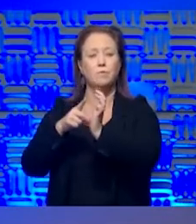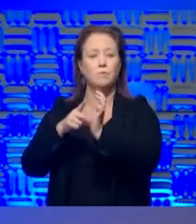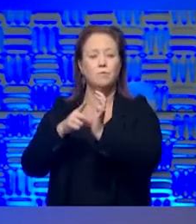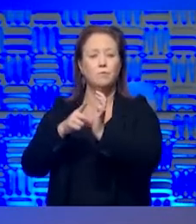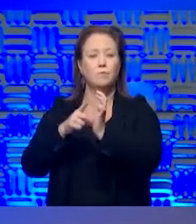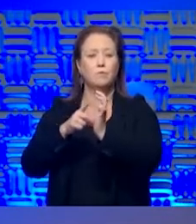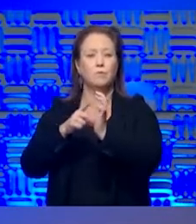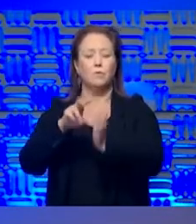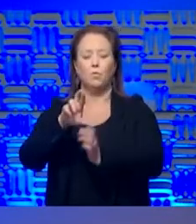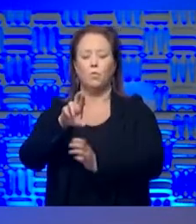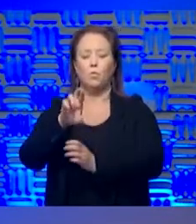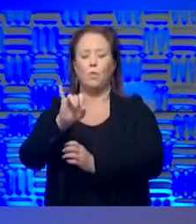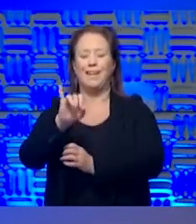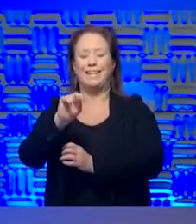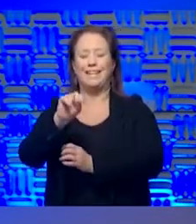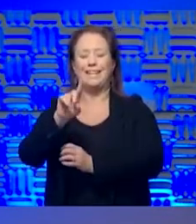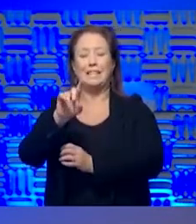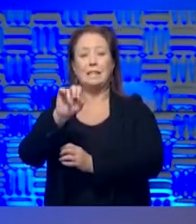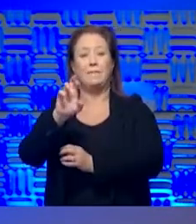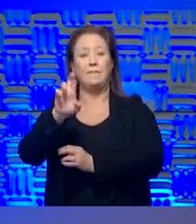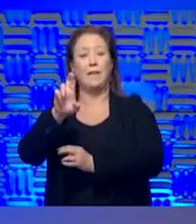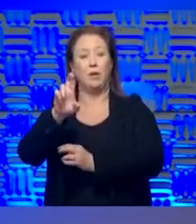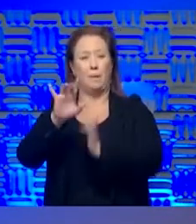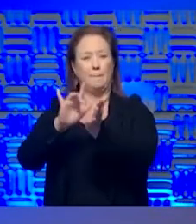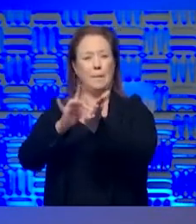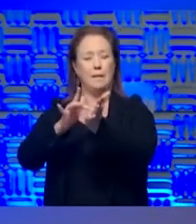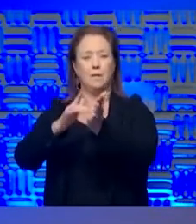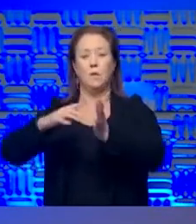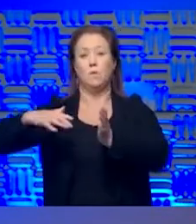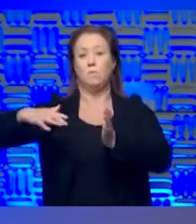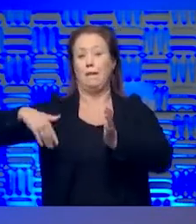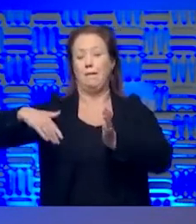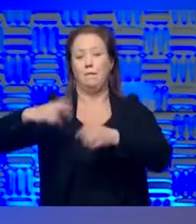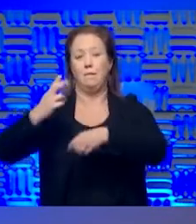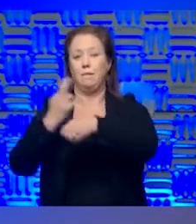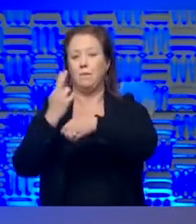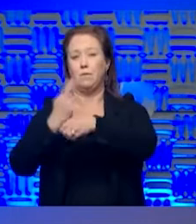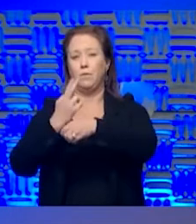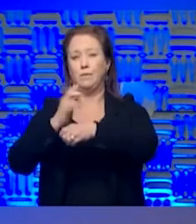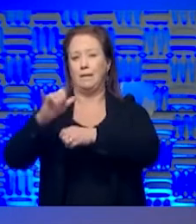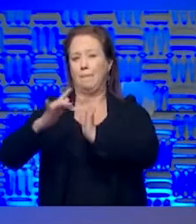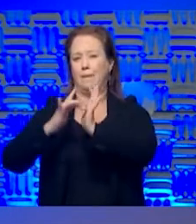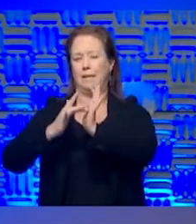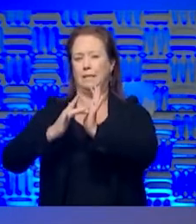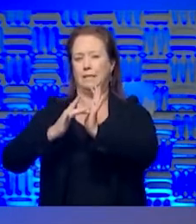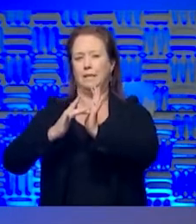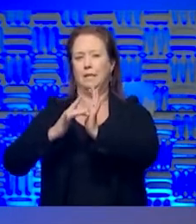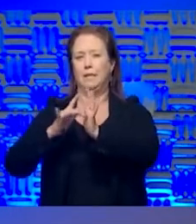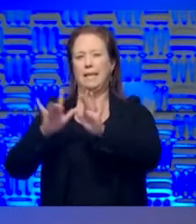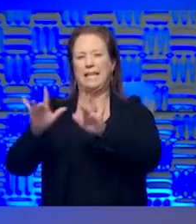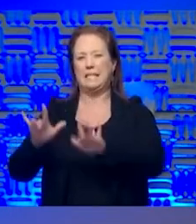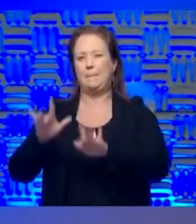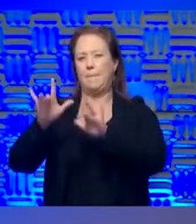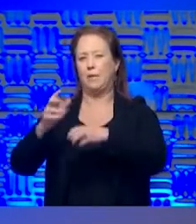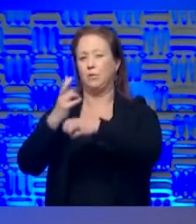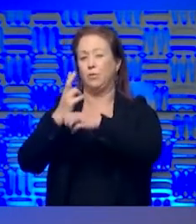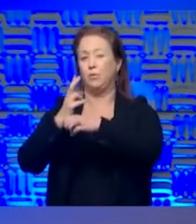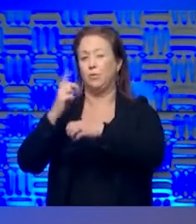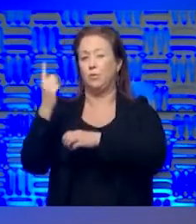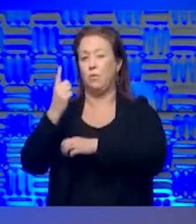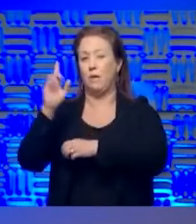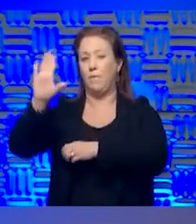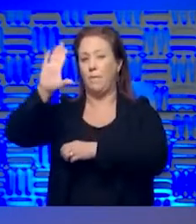treating with remdesivir. Certainly, um, right now we aren't able to use that drug. It's compassionate use only from the